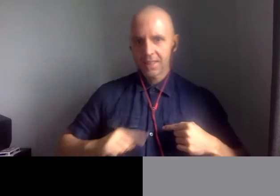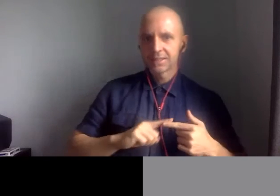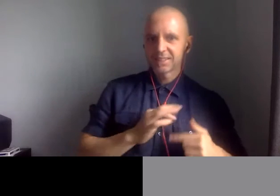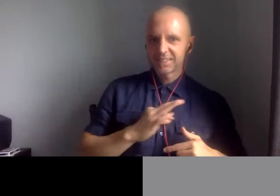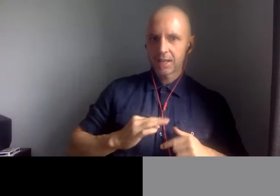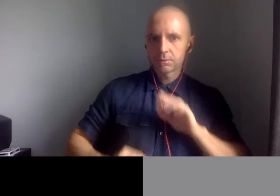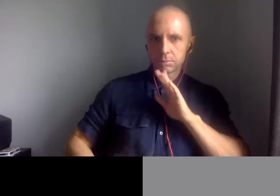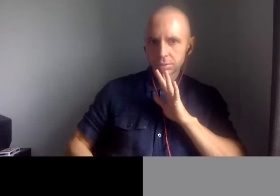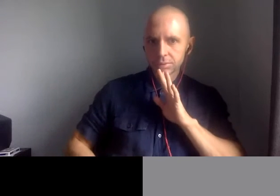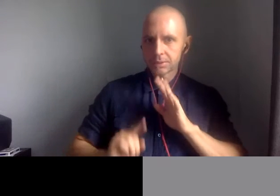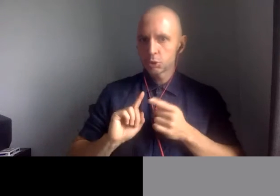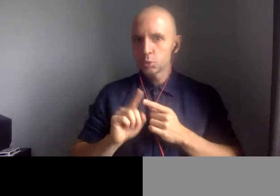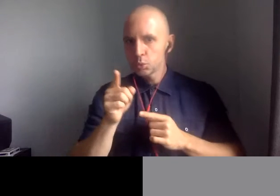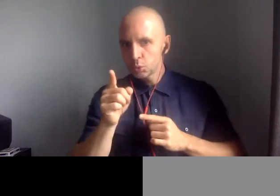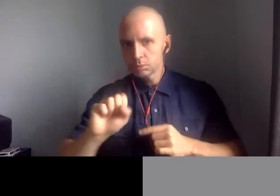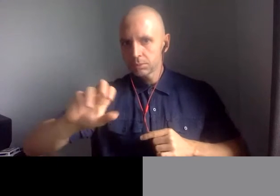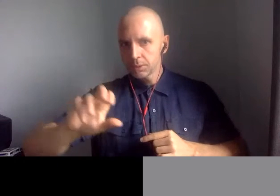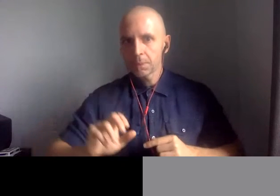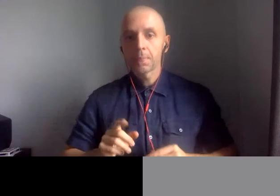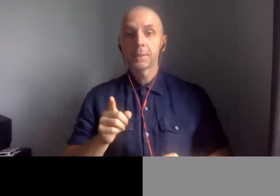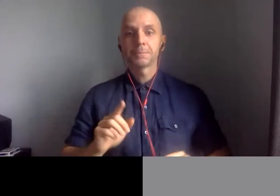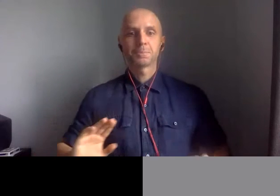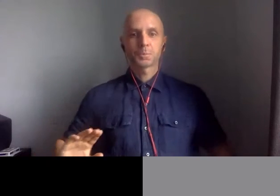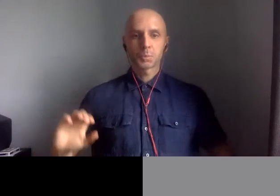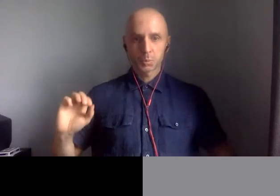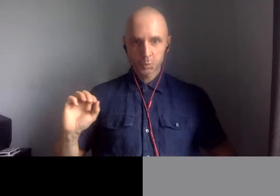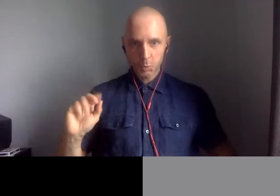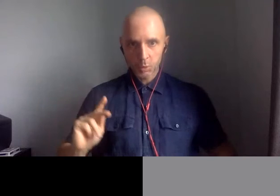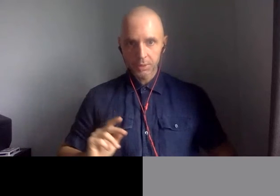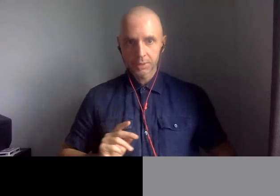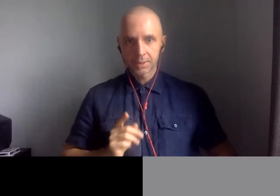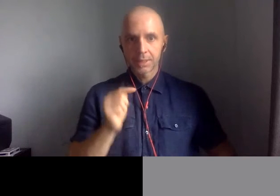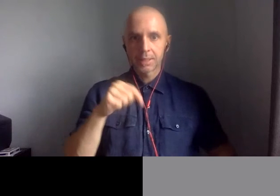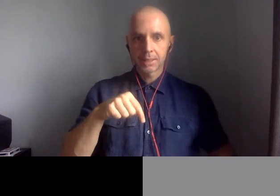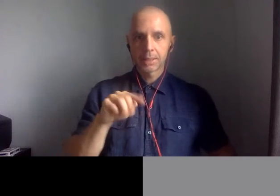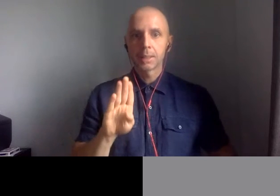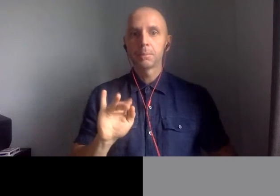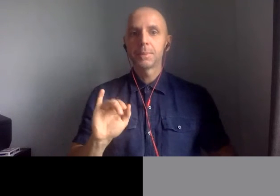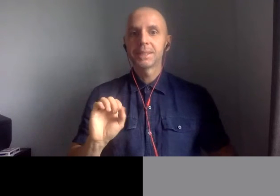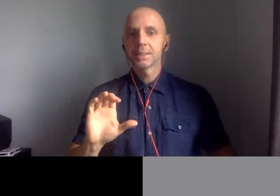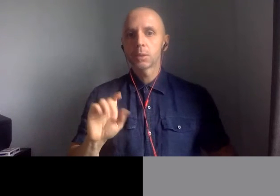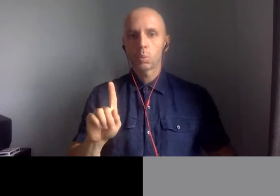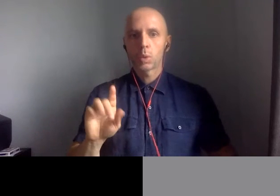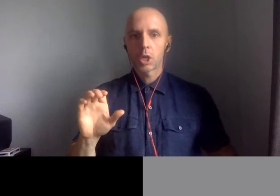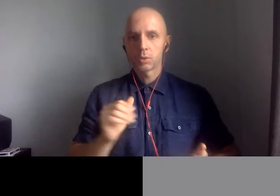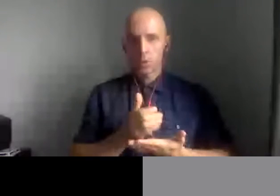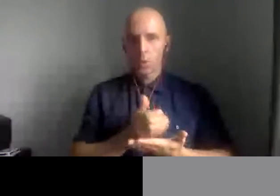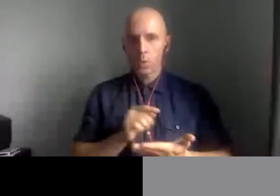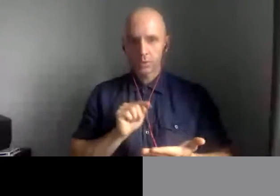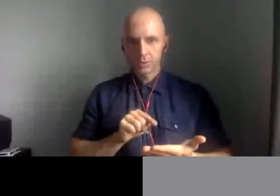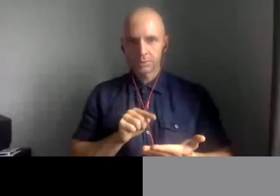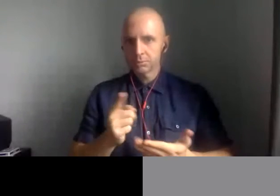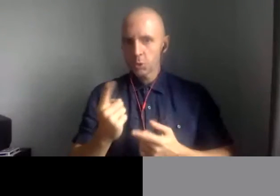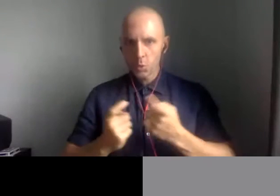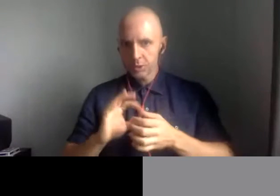So does anybody have a question about this 100 course or about our working method of working